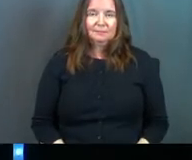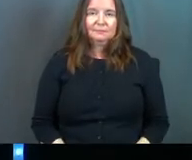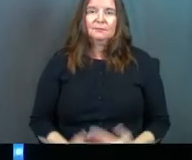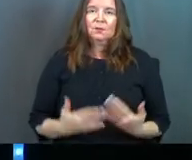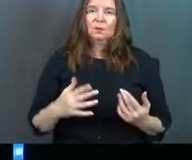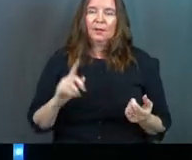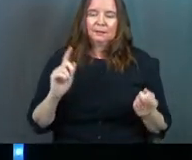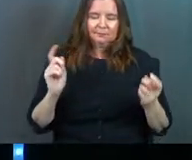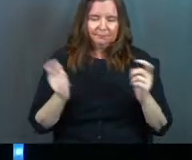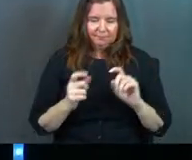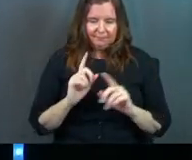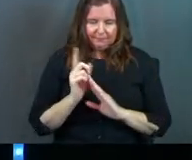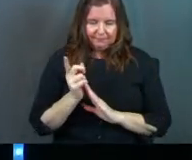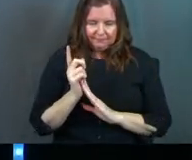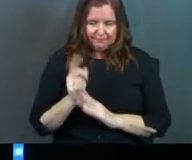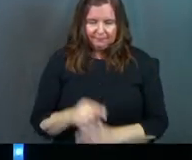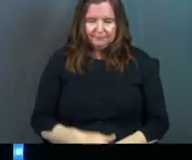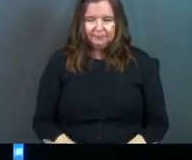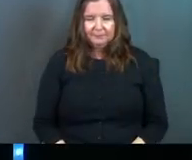So let's turn the corner for a minute.